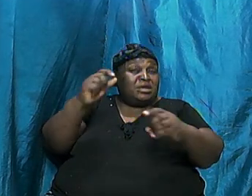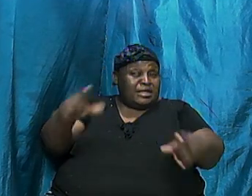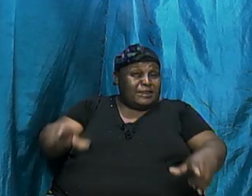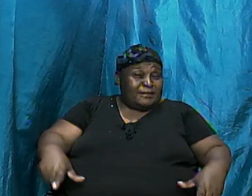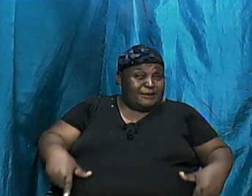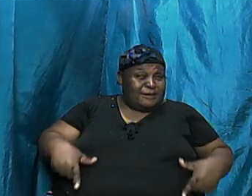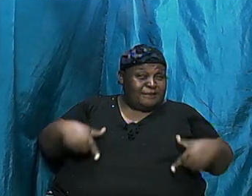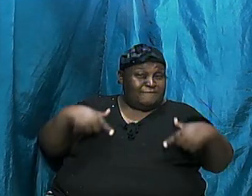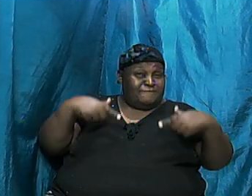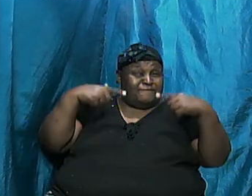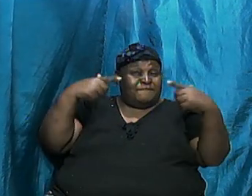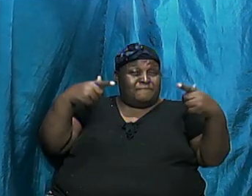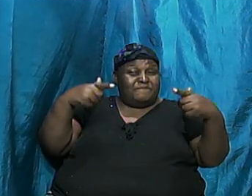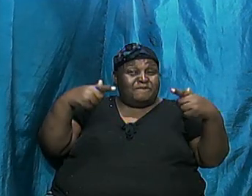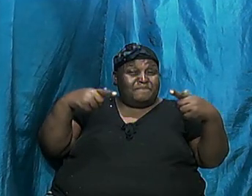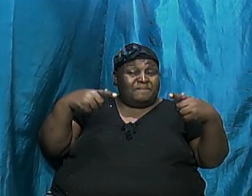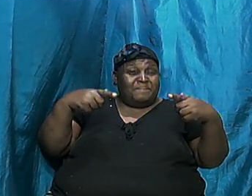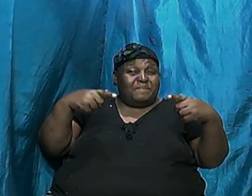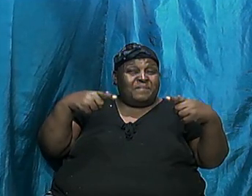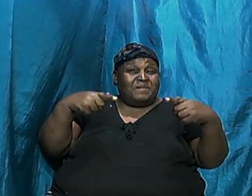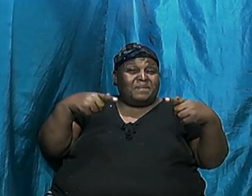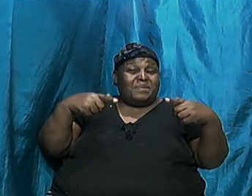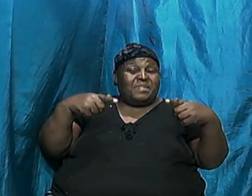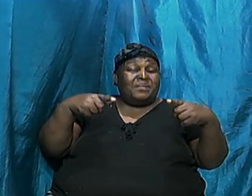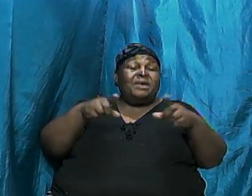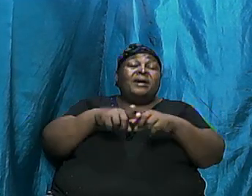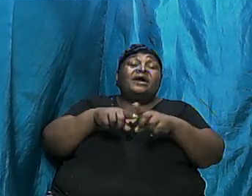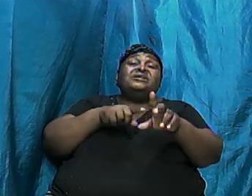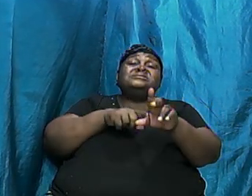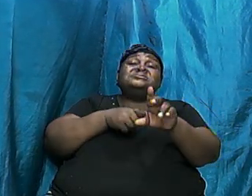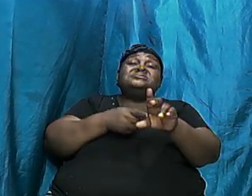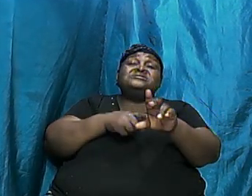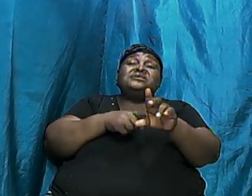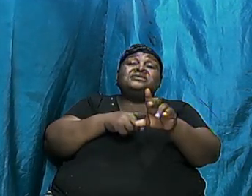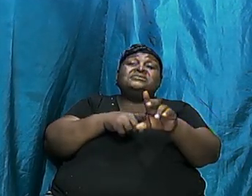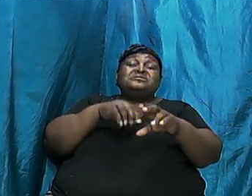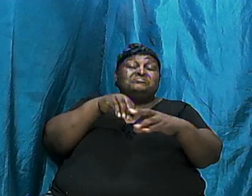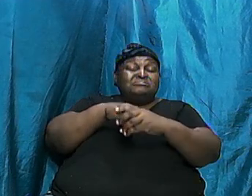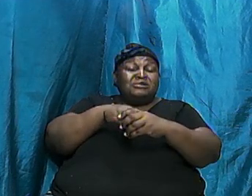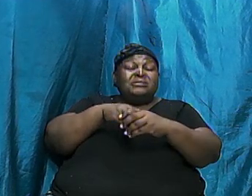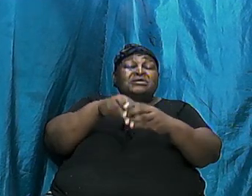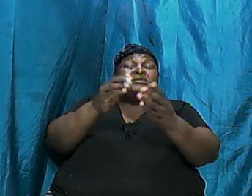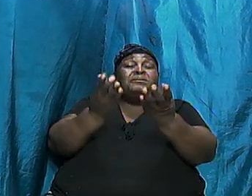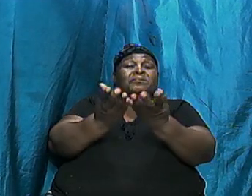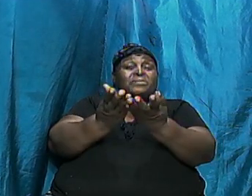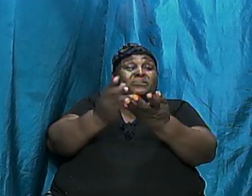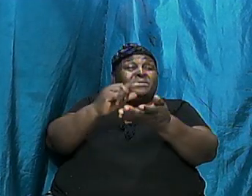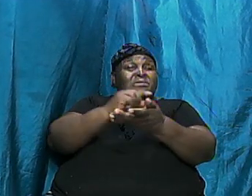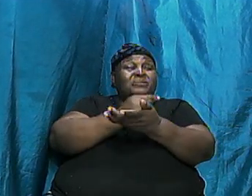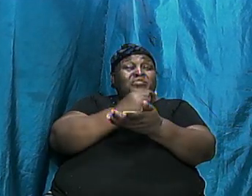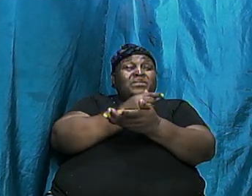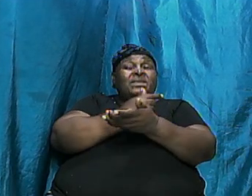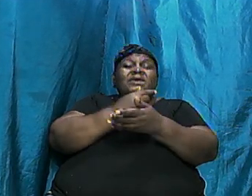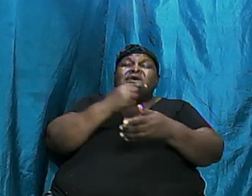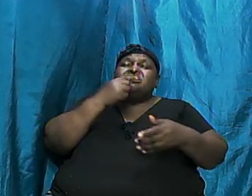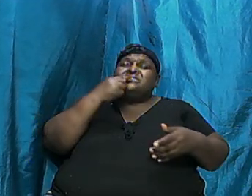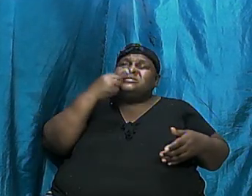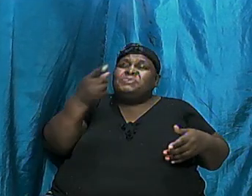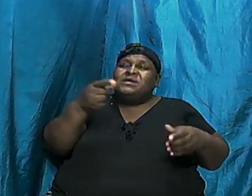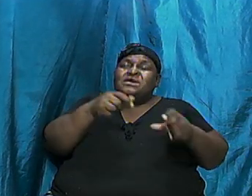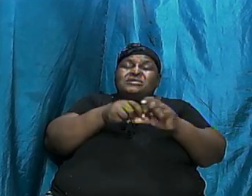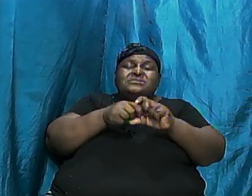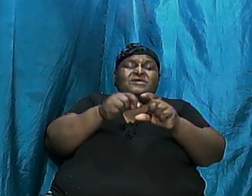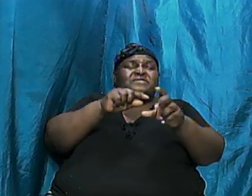we will see as we have started already to look at that in the book of Genesis it speaks today the